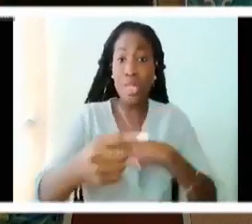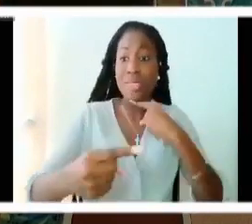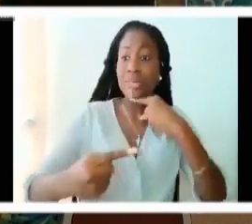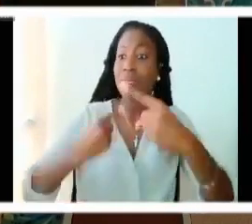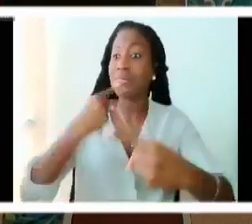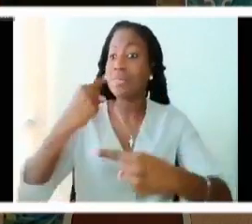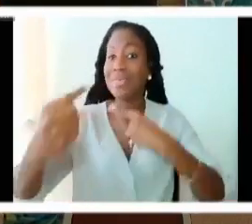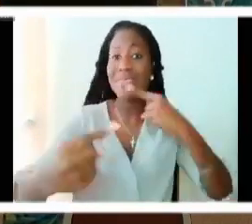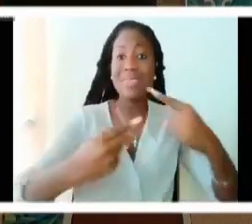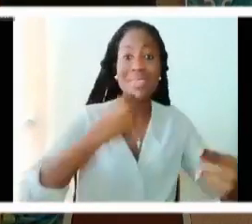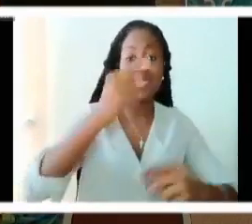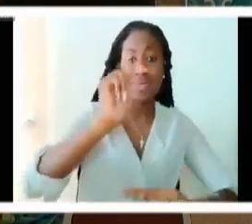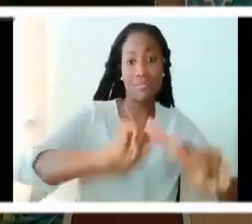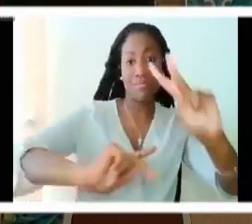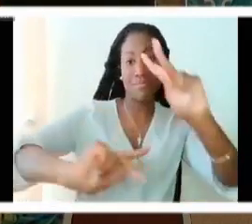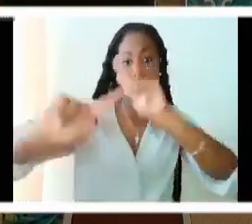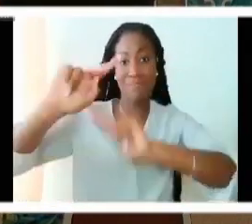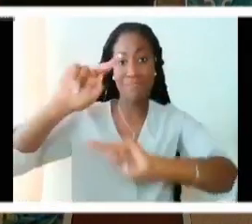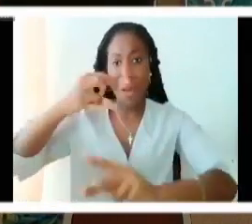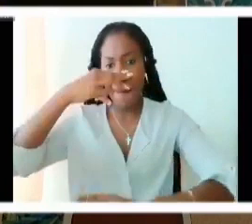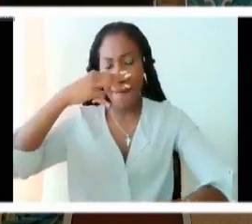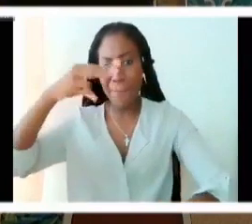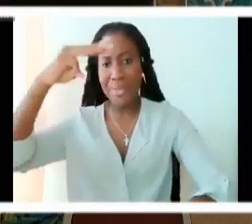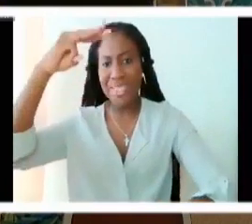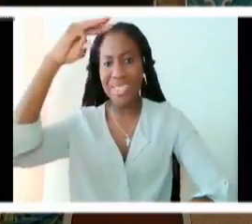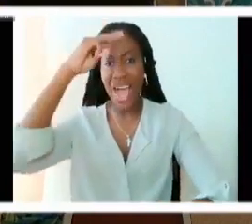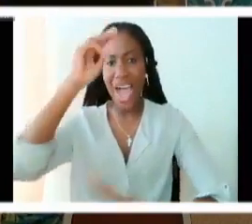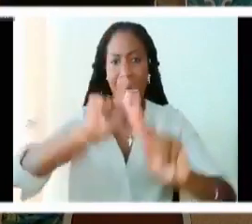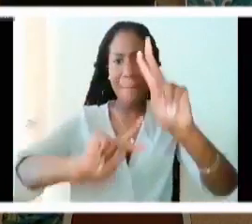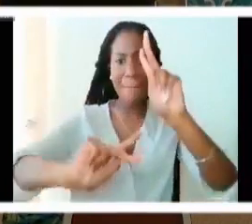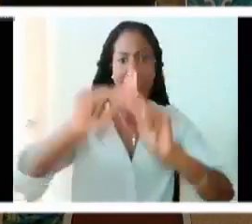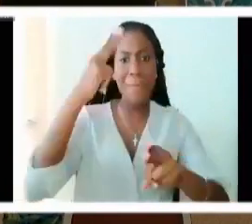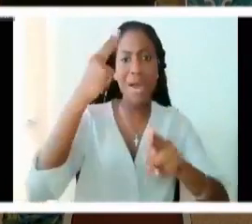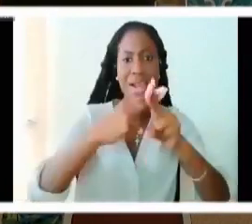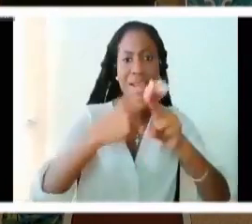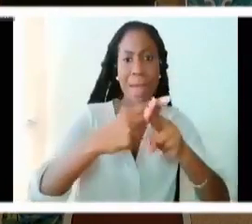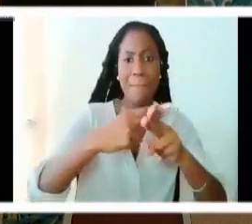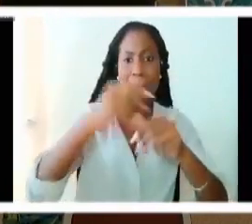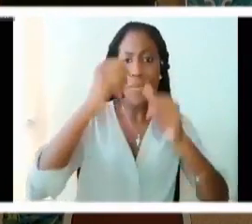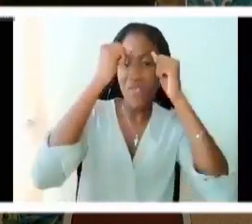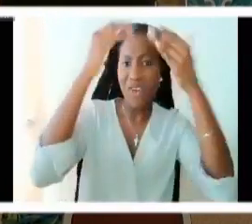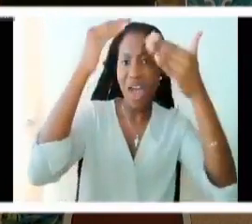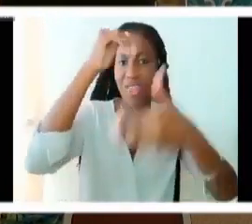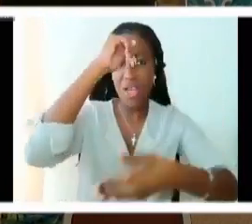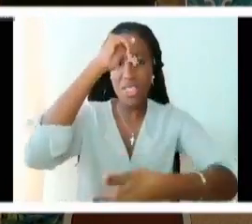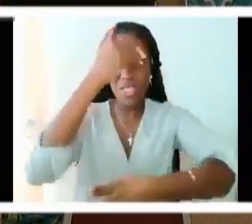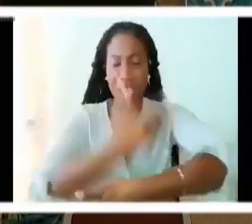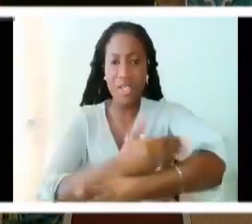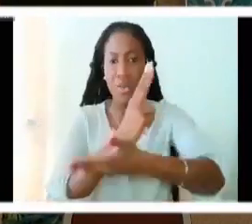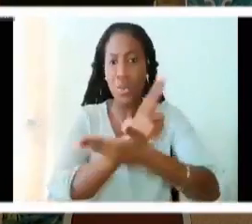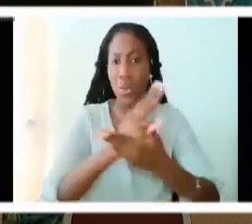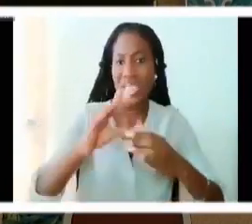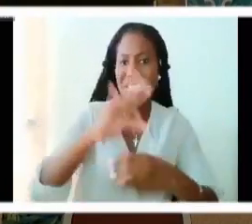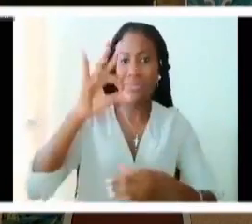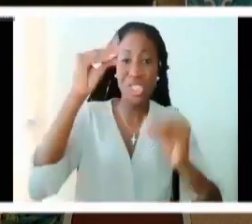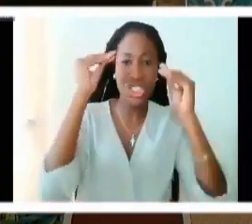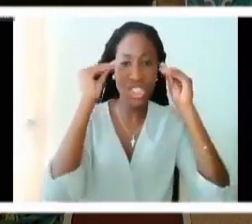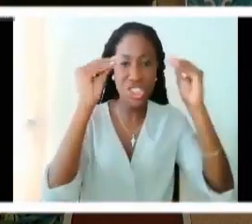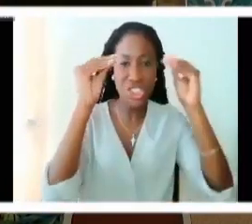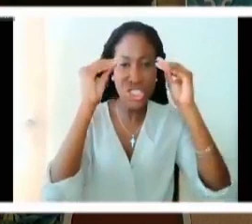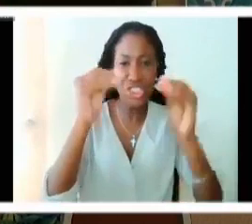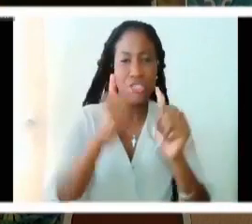Baptize them in the name of the Father, and of the Son, and of the Holy Spirit. And teach them to observe all commandments